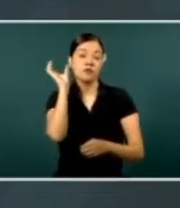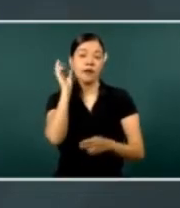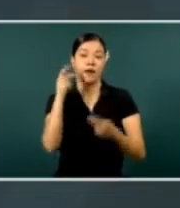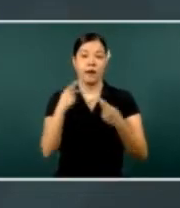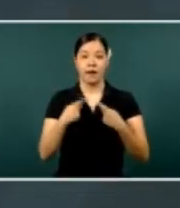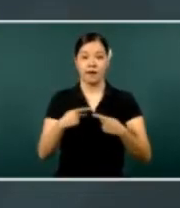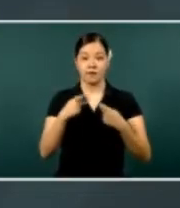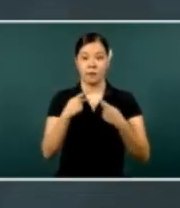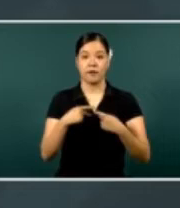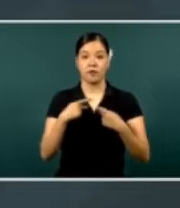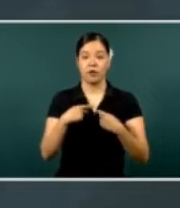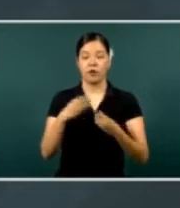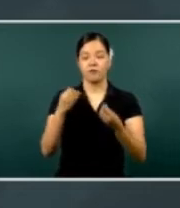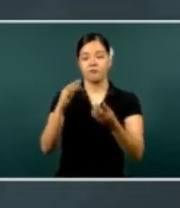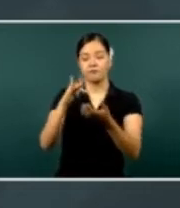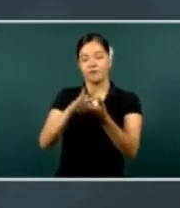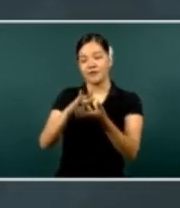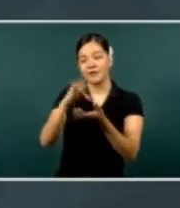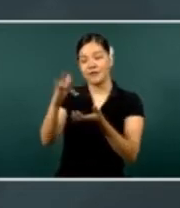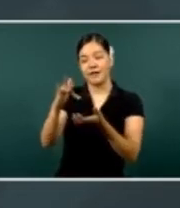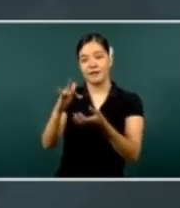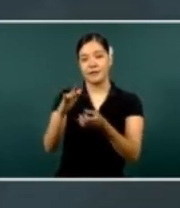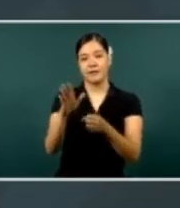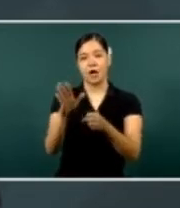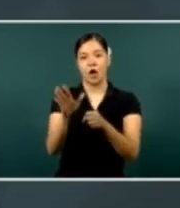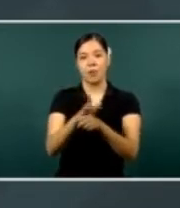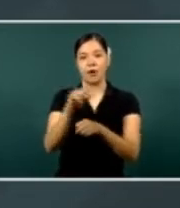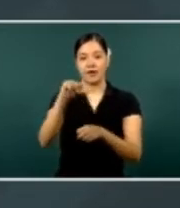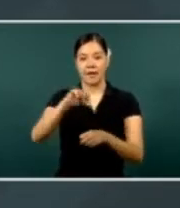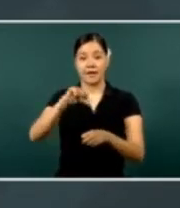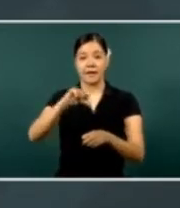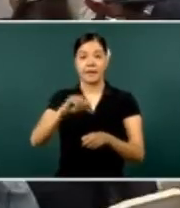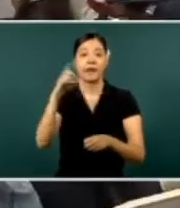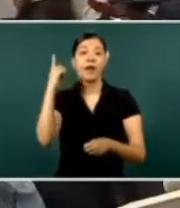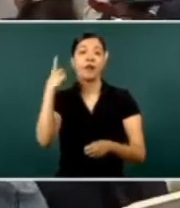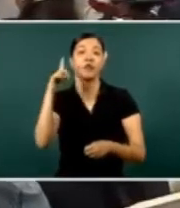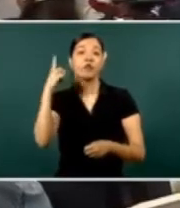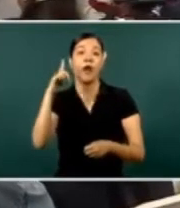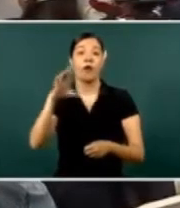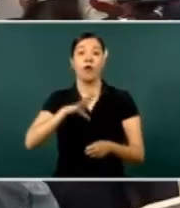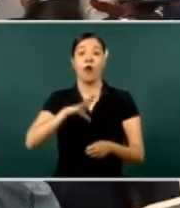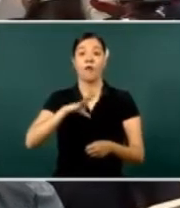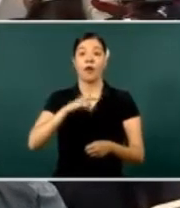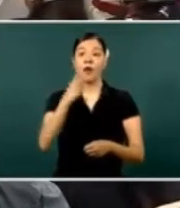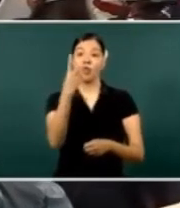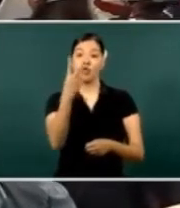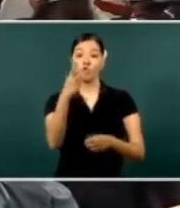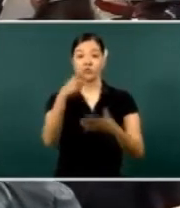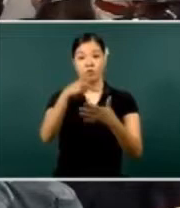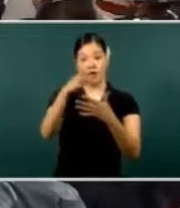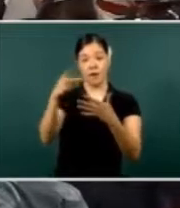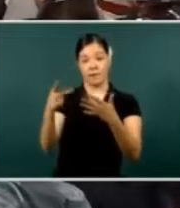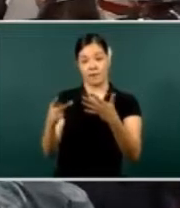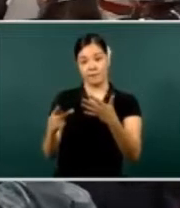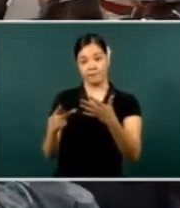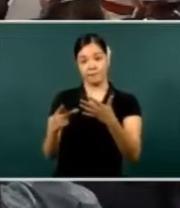to the demands of the people, and to continue to listen to them and apply,